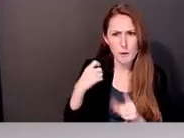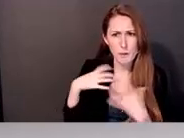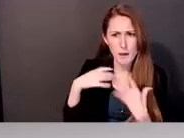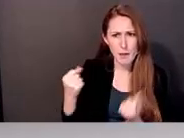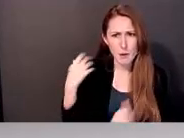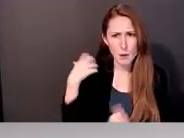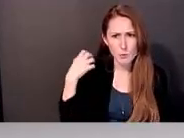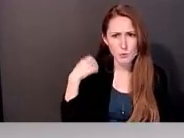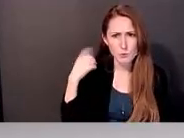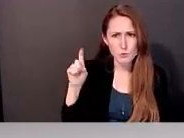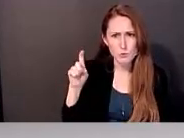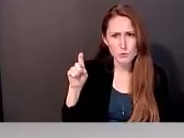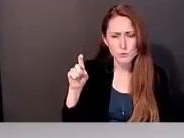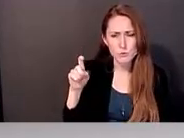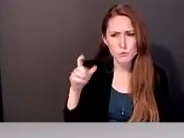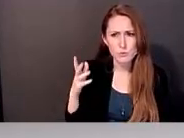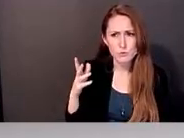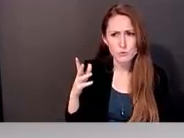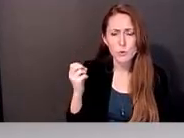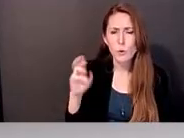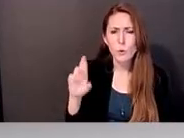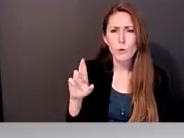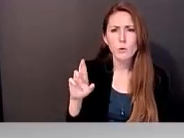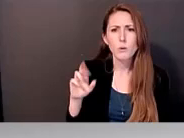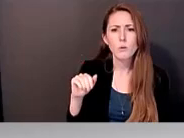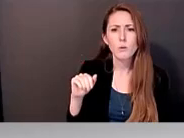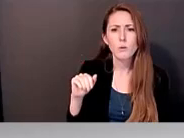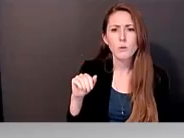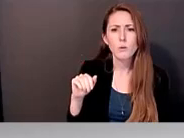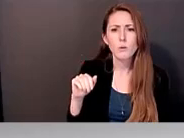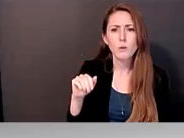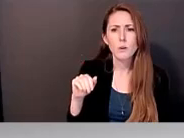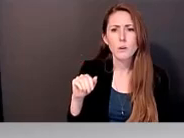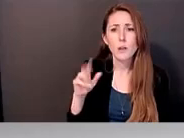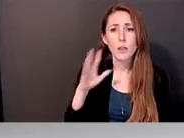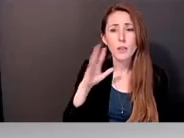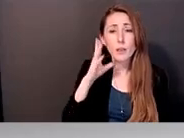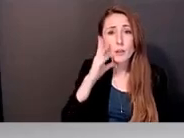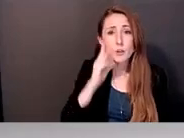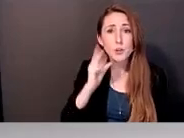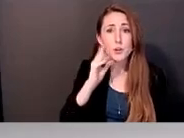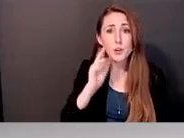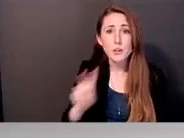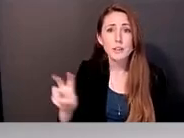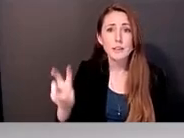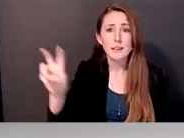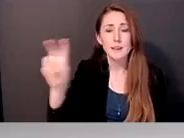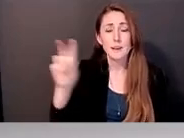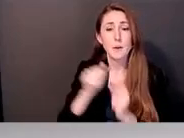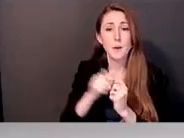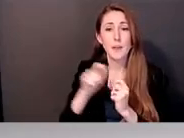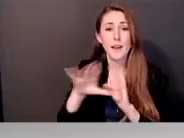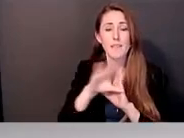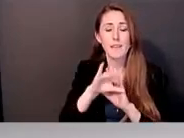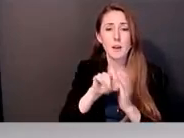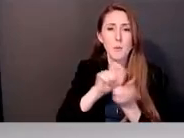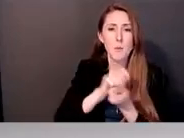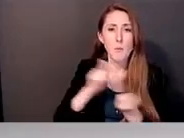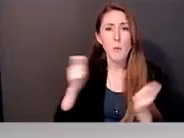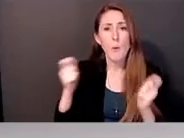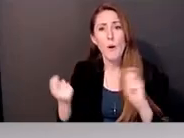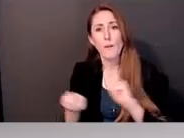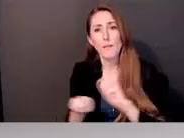was your original goal, but you were able, you know, the, the journey with this video morphed into perhaps a different audience.